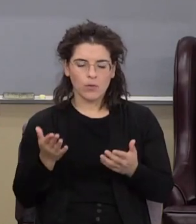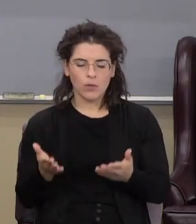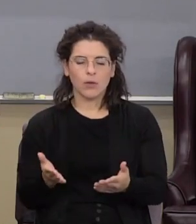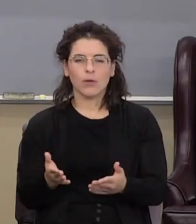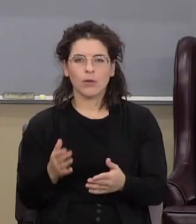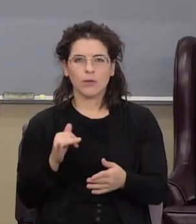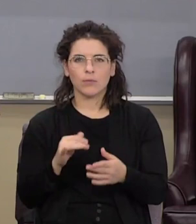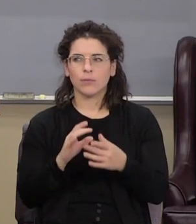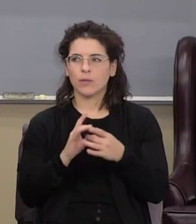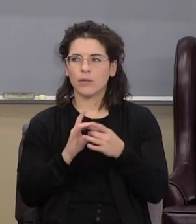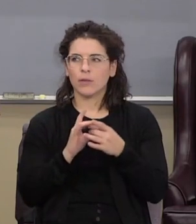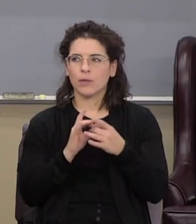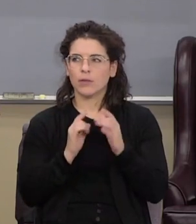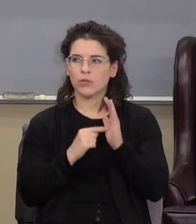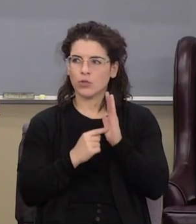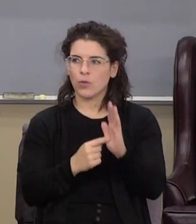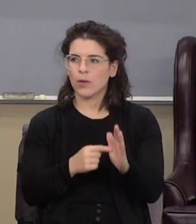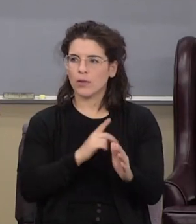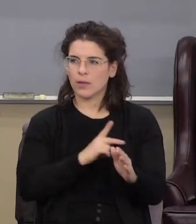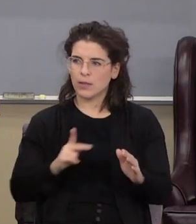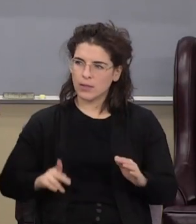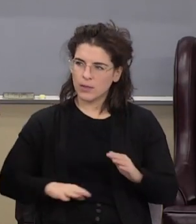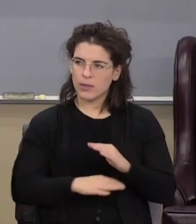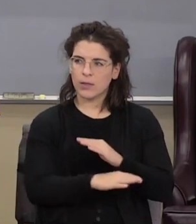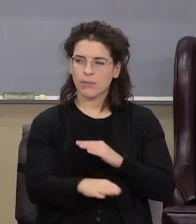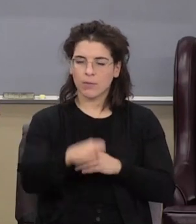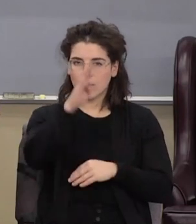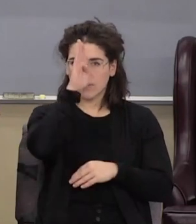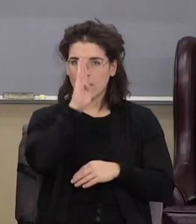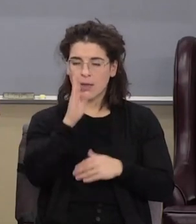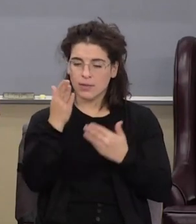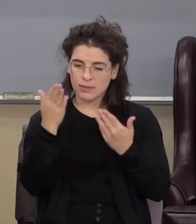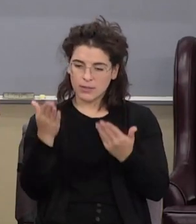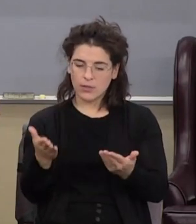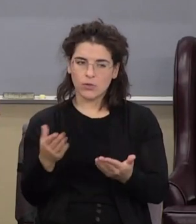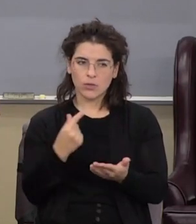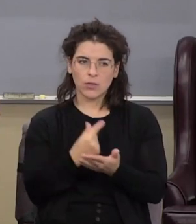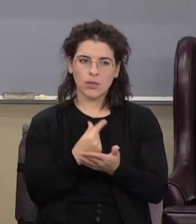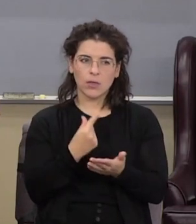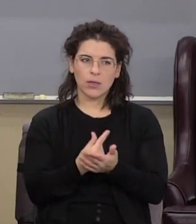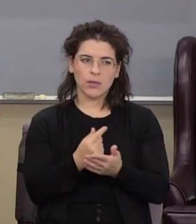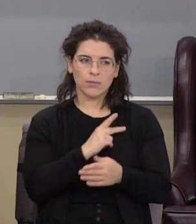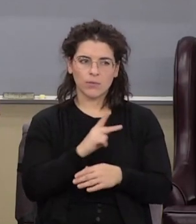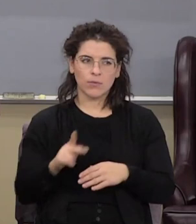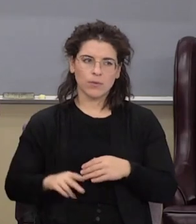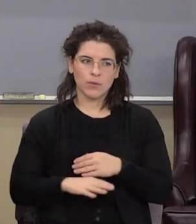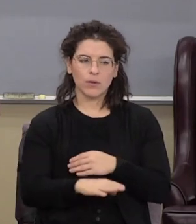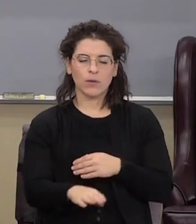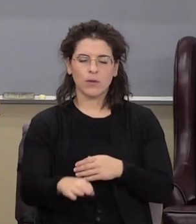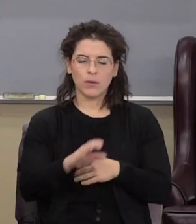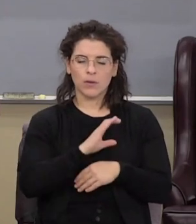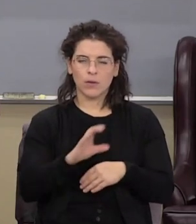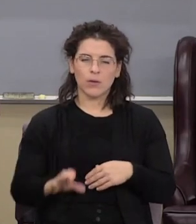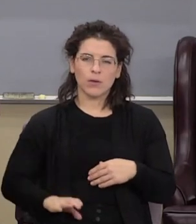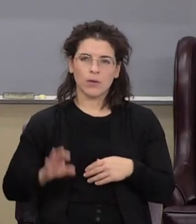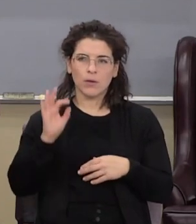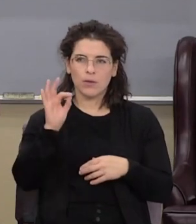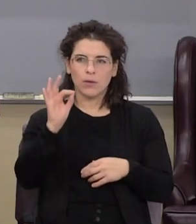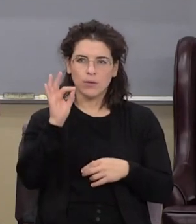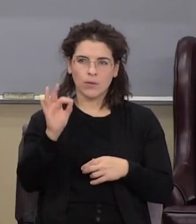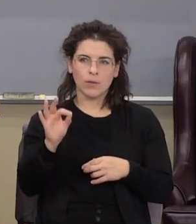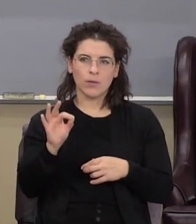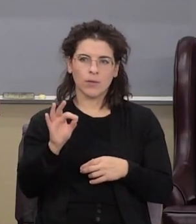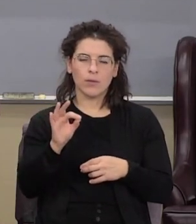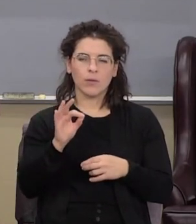has to do with being demonstrating the kingdom of God is there so that gospel of the kingdom is what Christ preached what did Jesus preach when he was here he